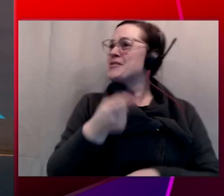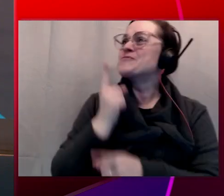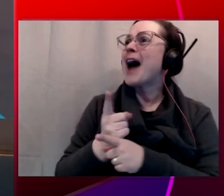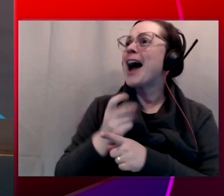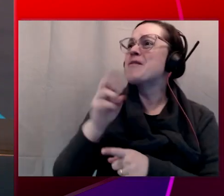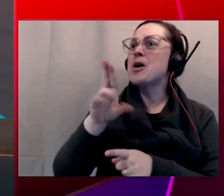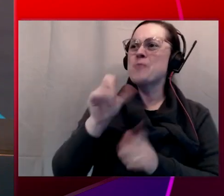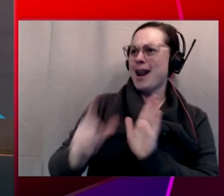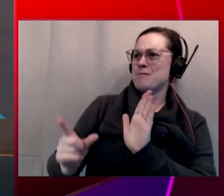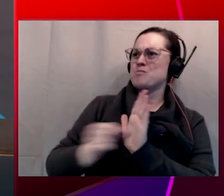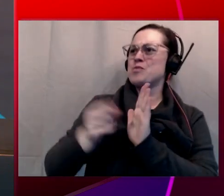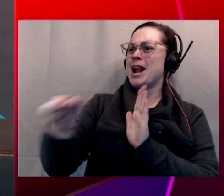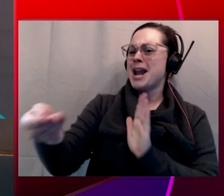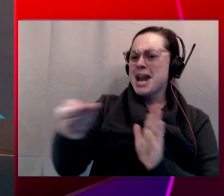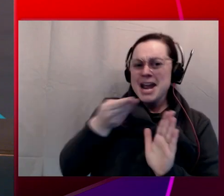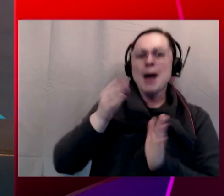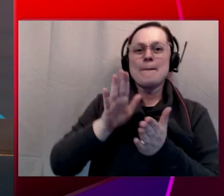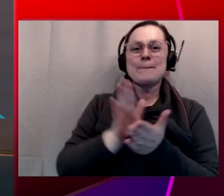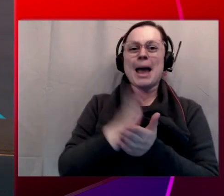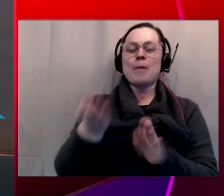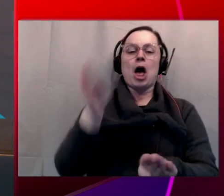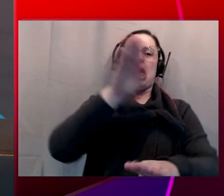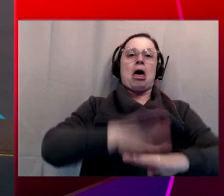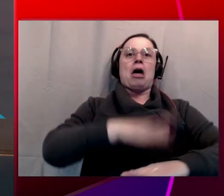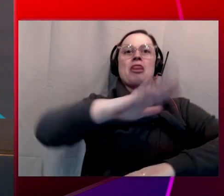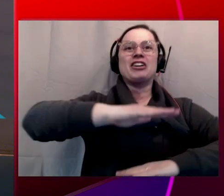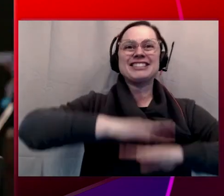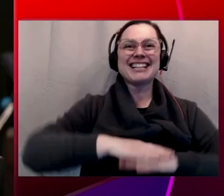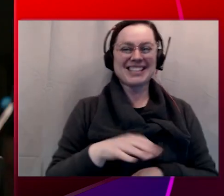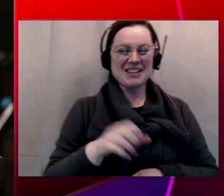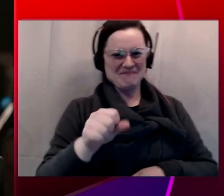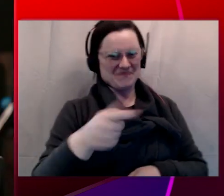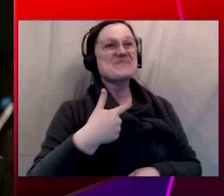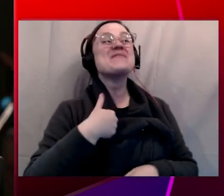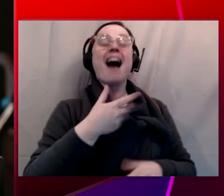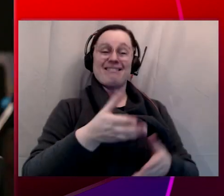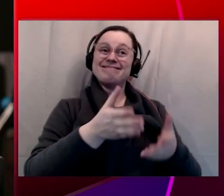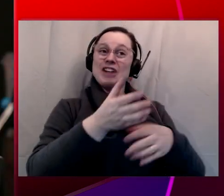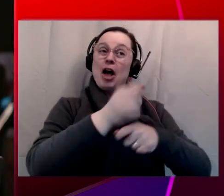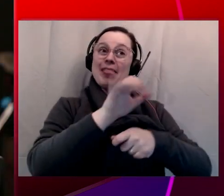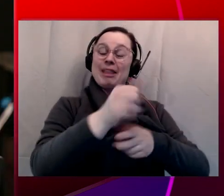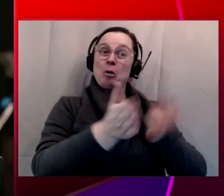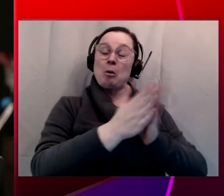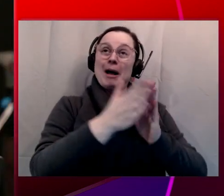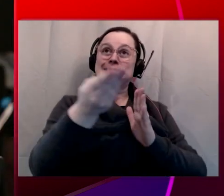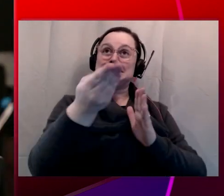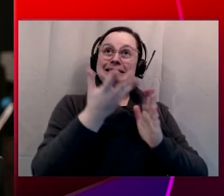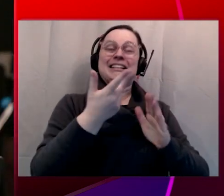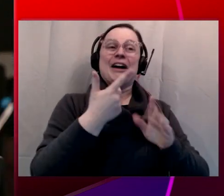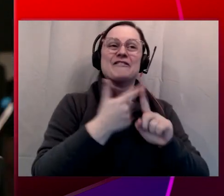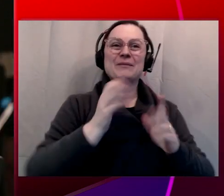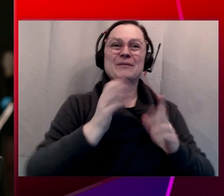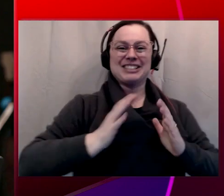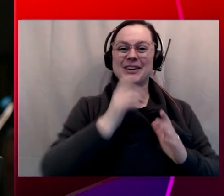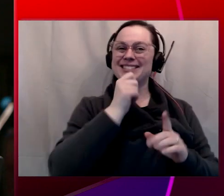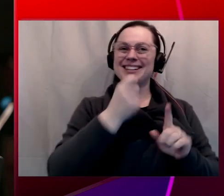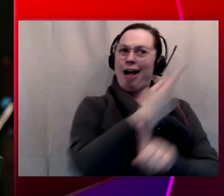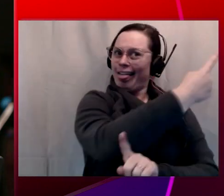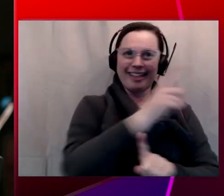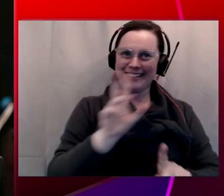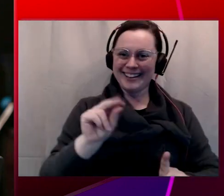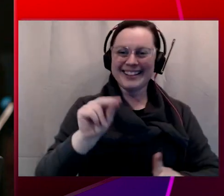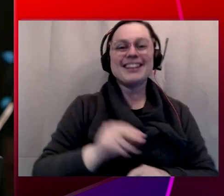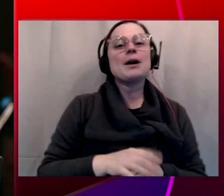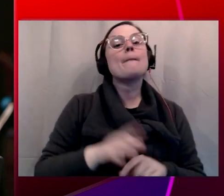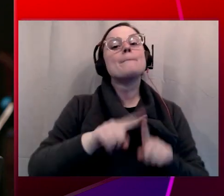printed out on their desk. Yeah. I've done requests like that from the customers. So it's not far-fetched. They've physically